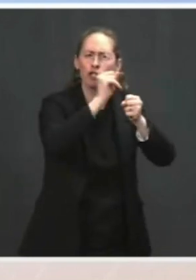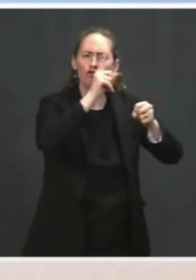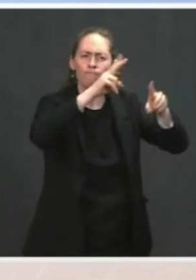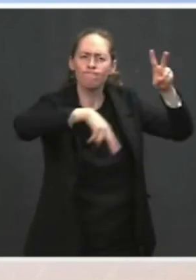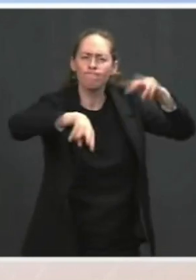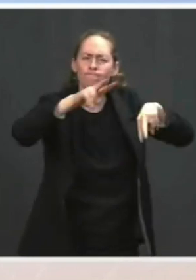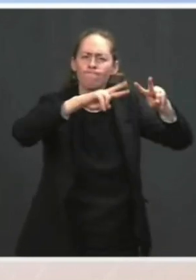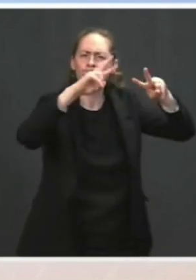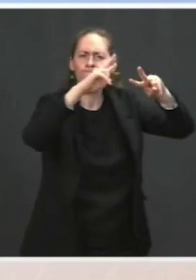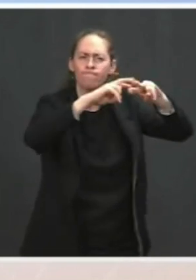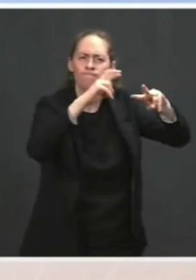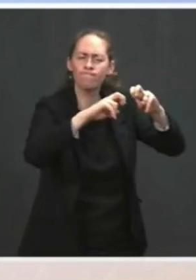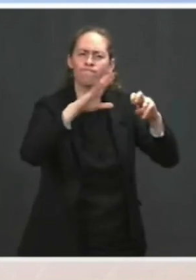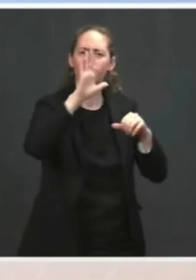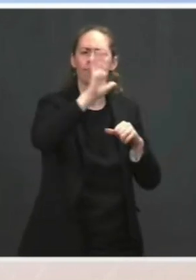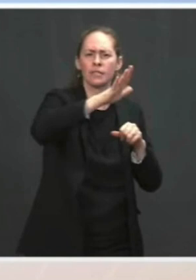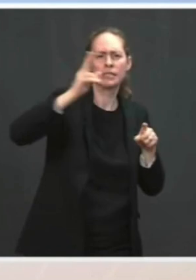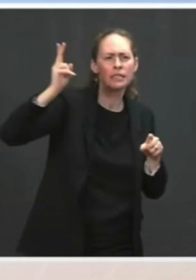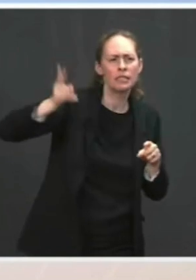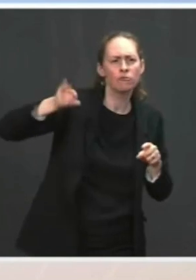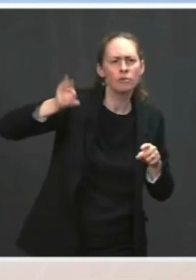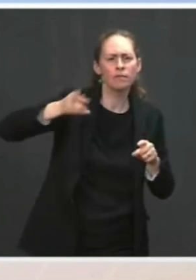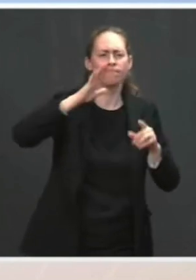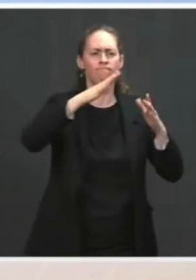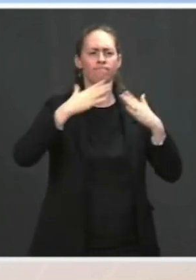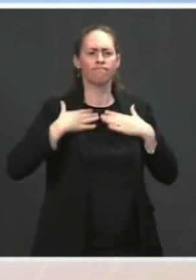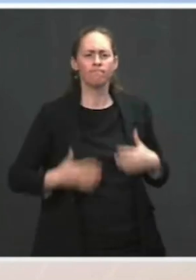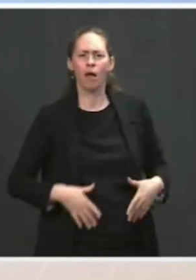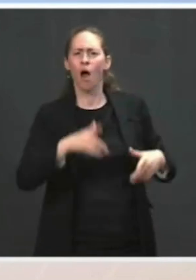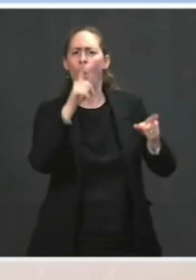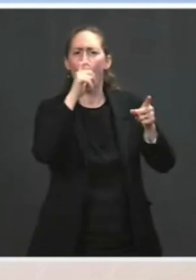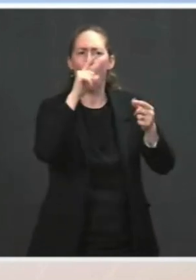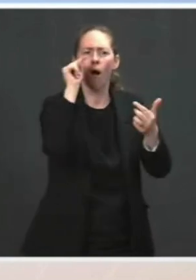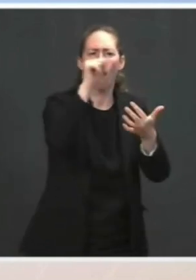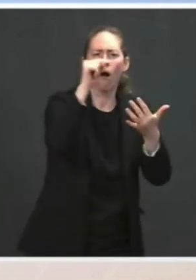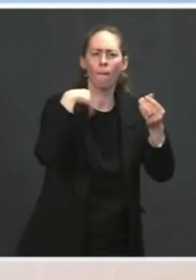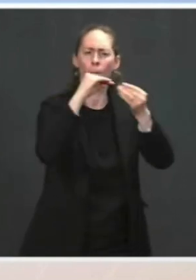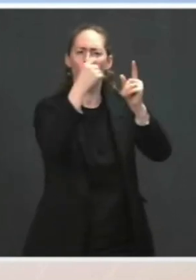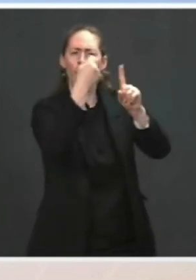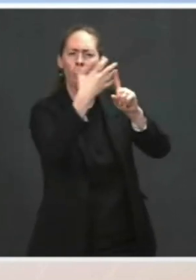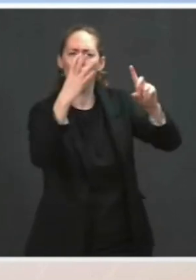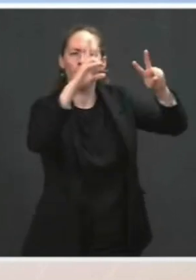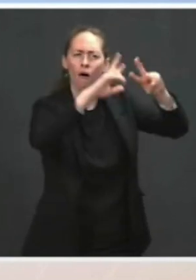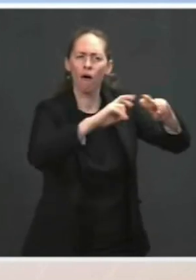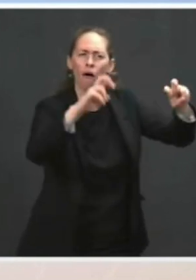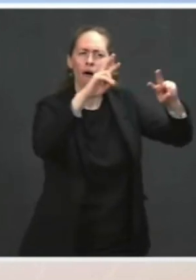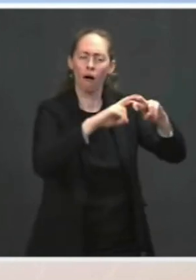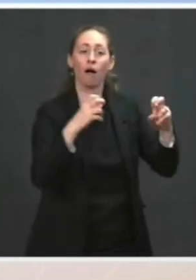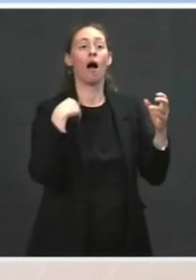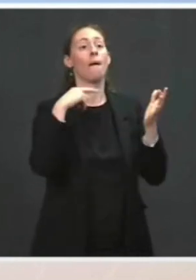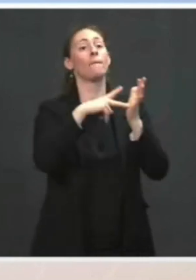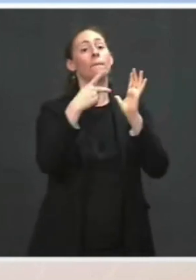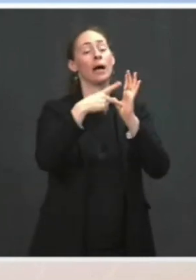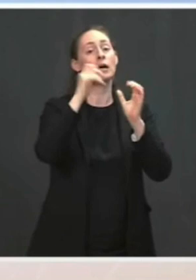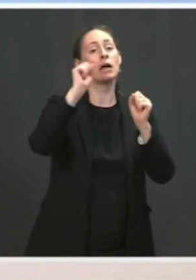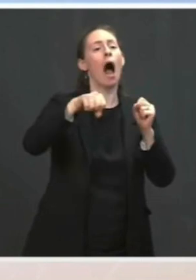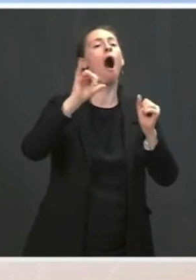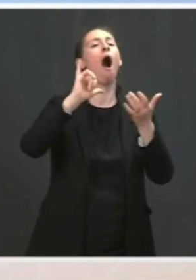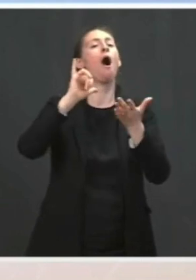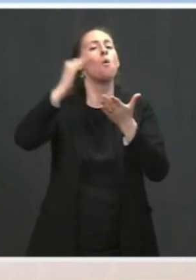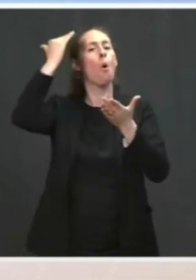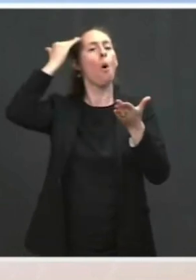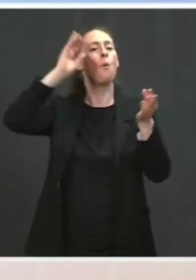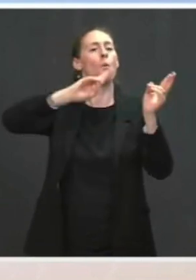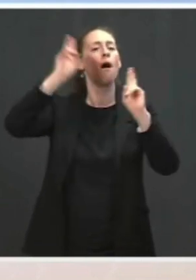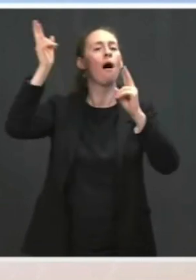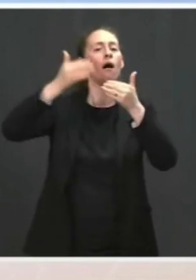history of the individuals who were involved that might shed some light on looking forward, what will happen and what we will do. That's